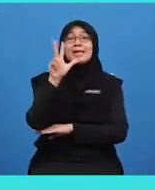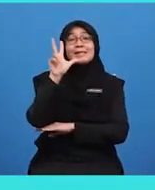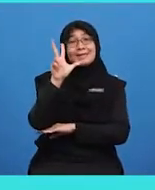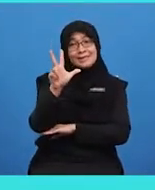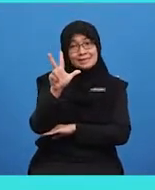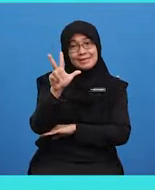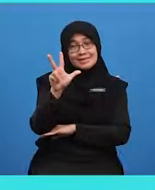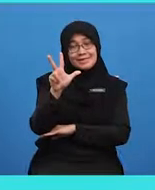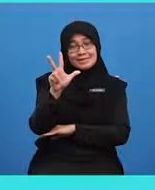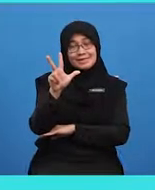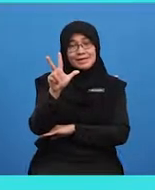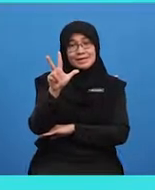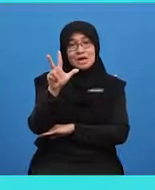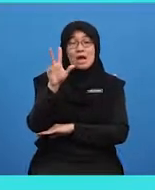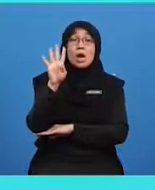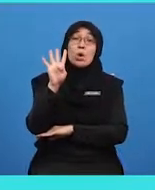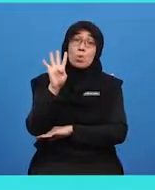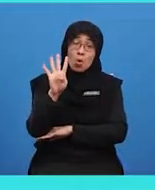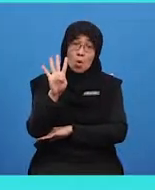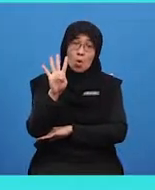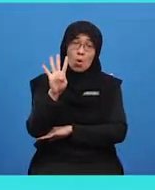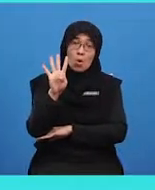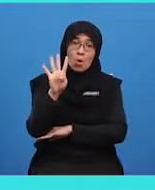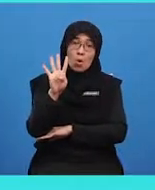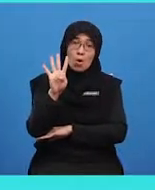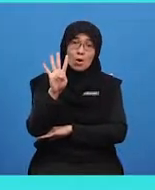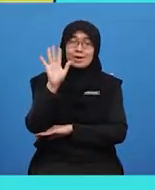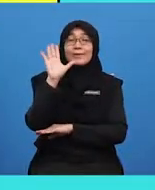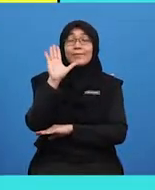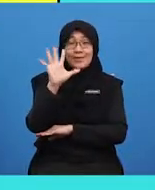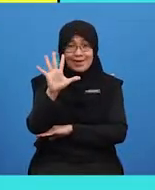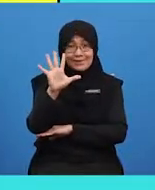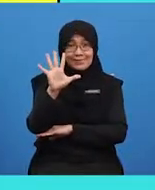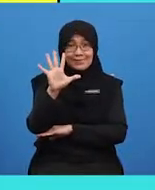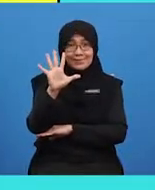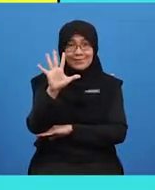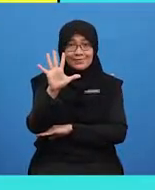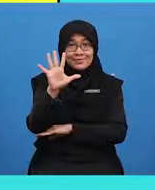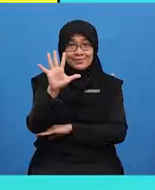three, four, five.